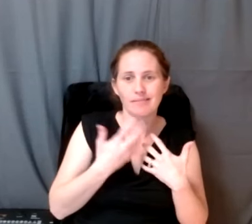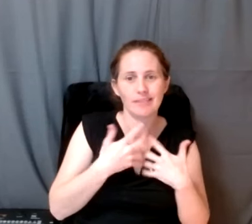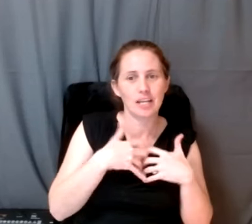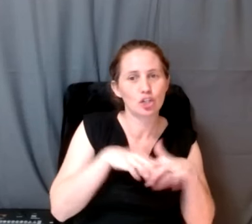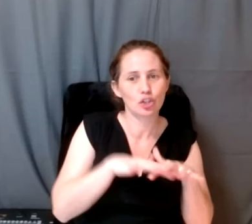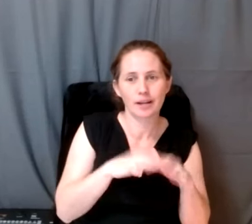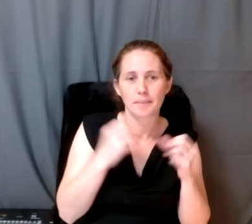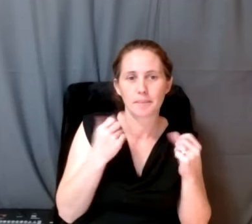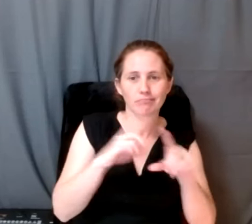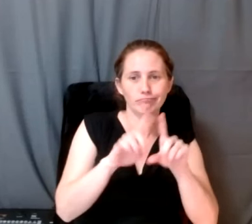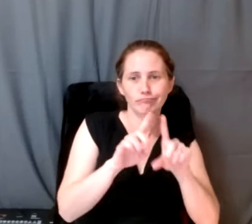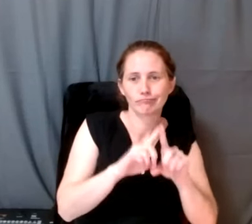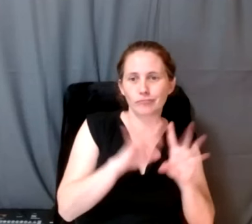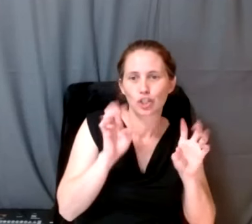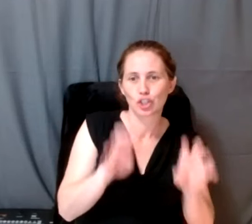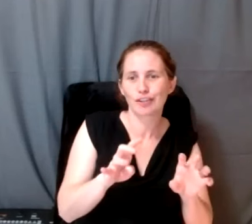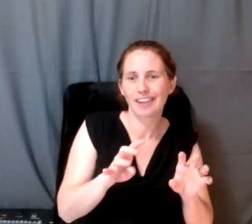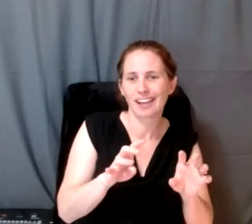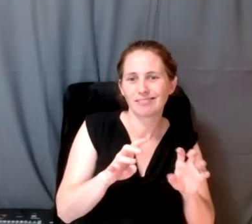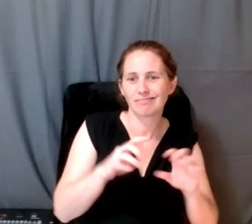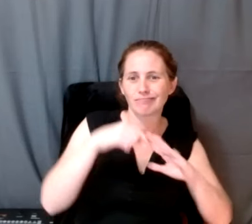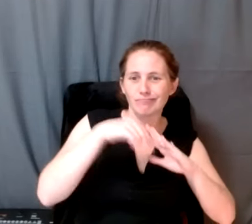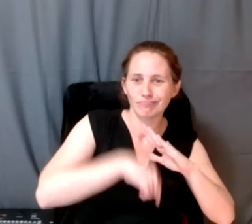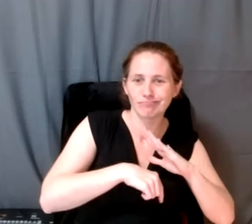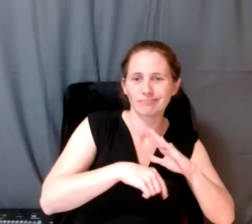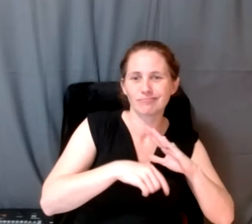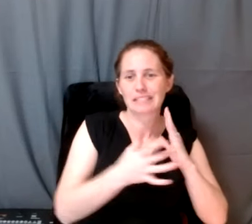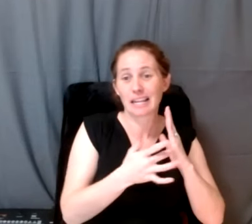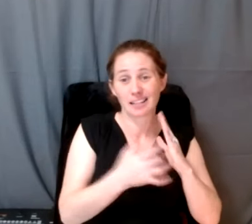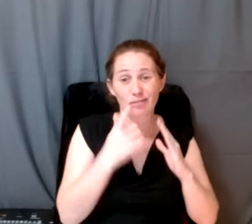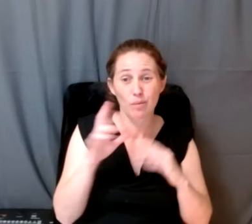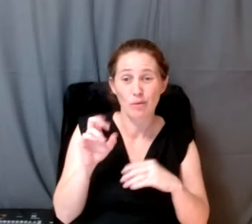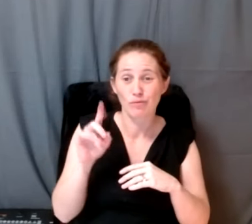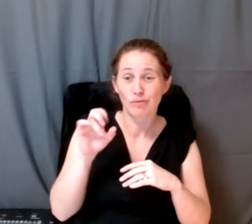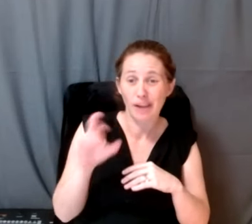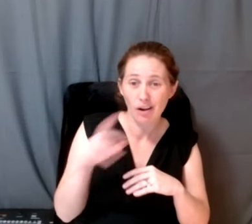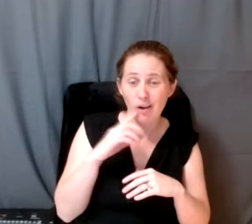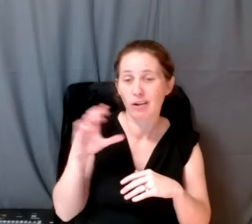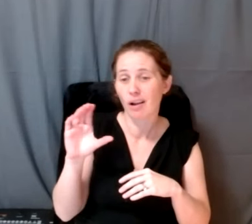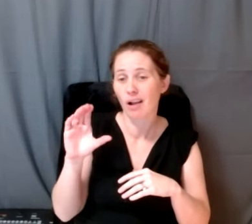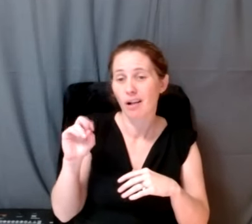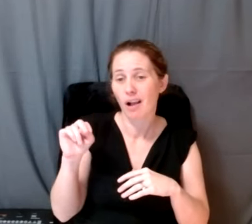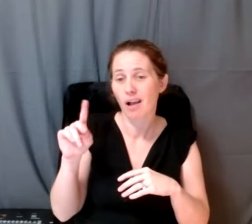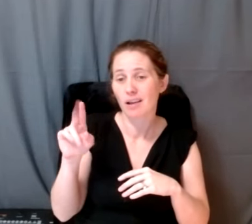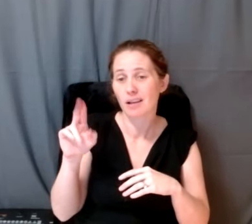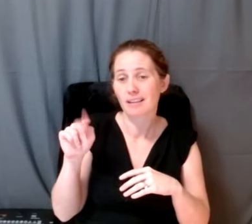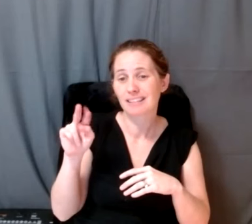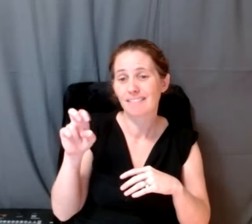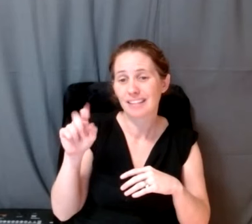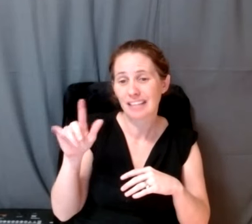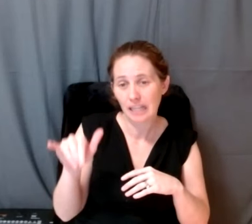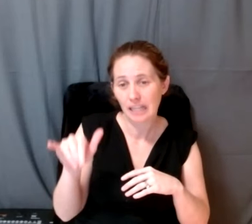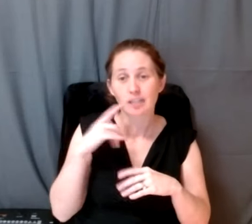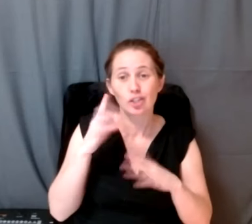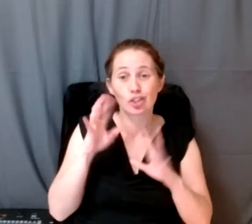range of geophysical survey techniques from ground penetrating radar to resistivity and conductivity surveys for obvious